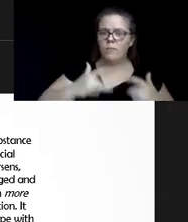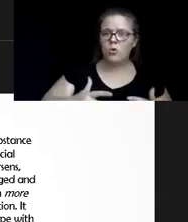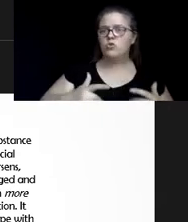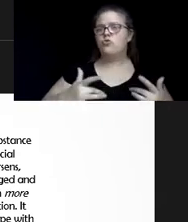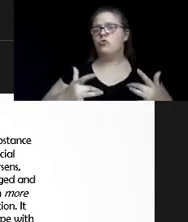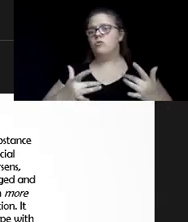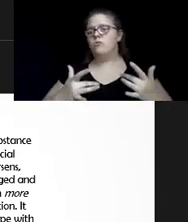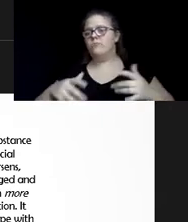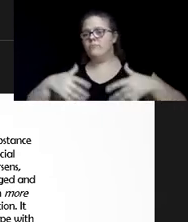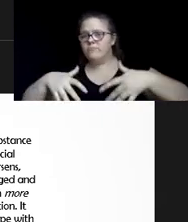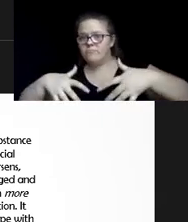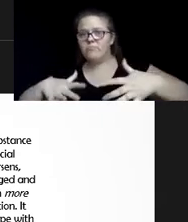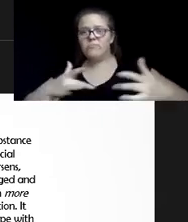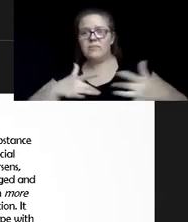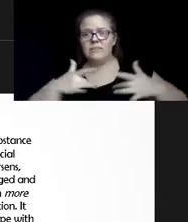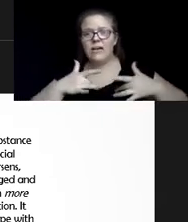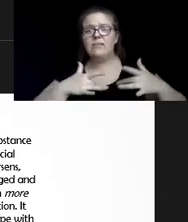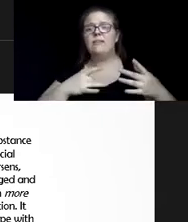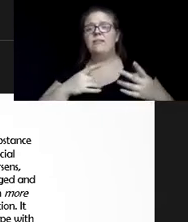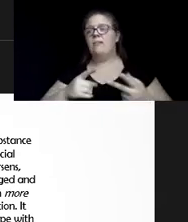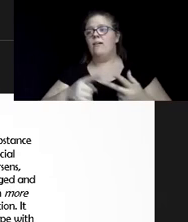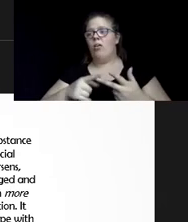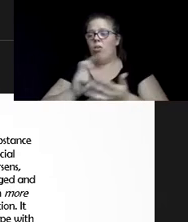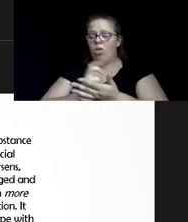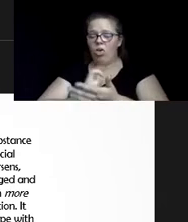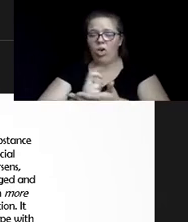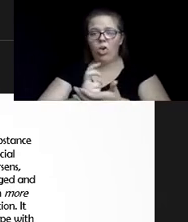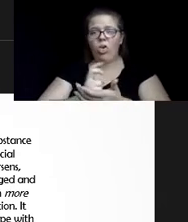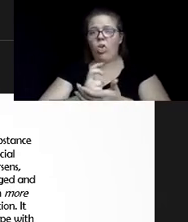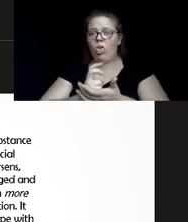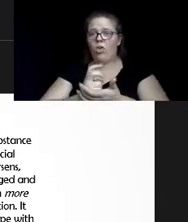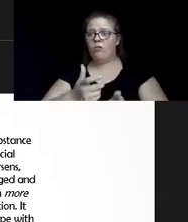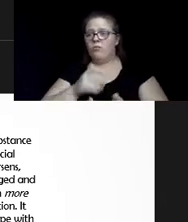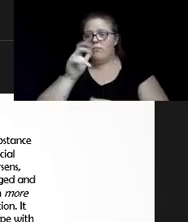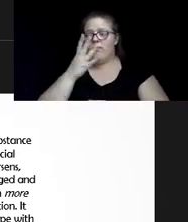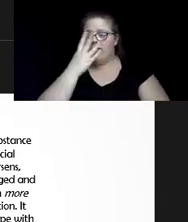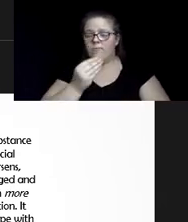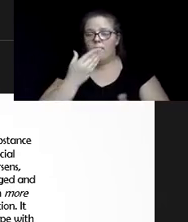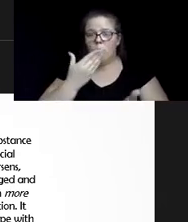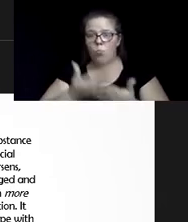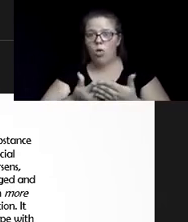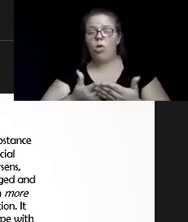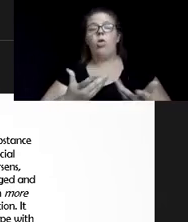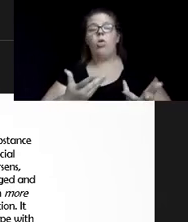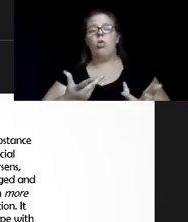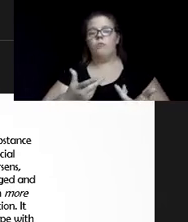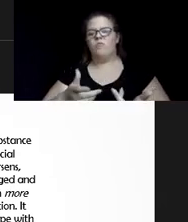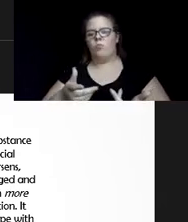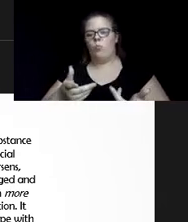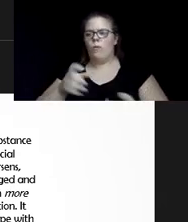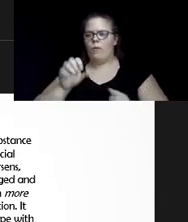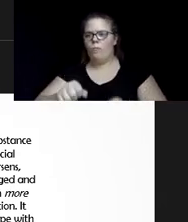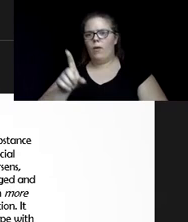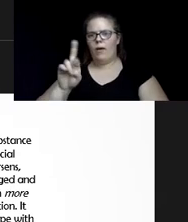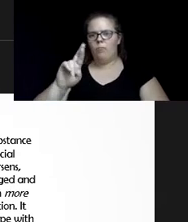anxiety. Um, they're dealing with insomnia. They're not sleeping well and they get prescribed medications to help them. Or